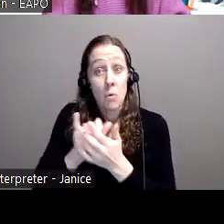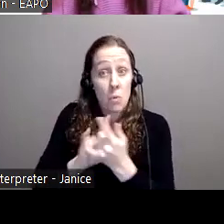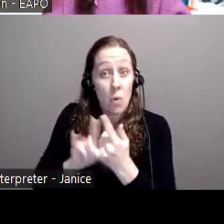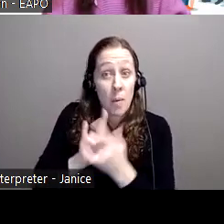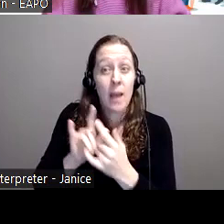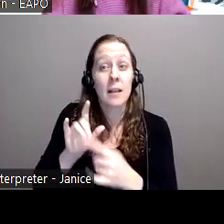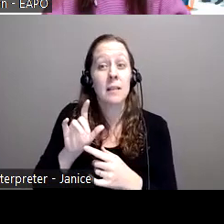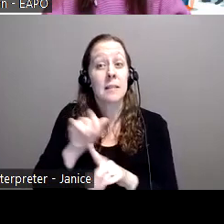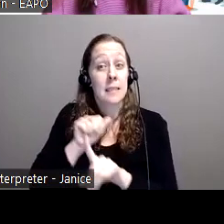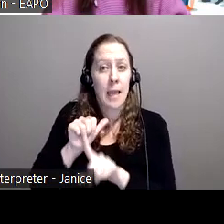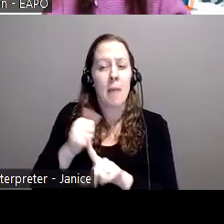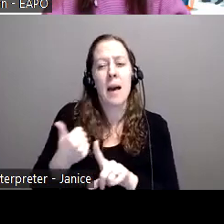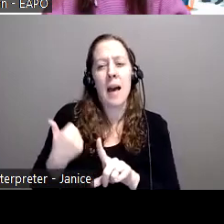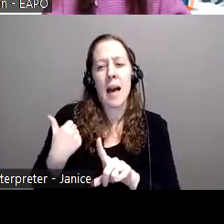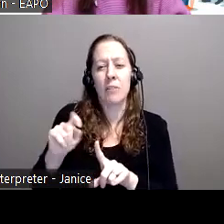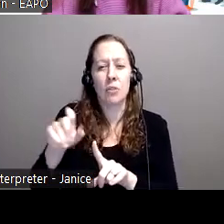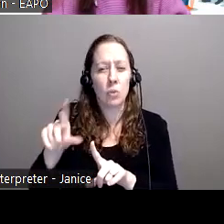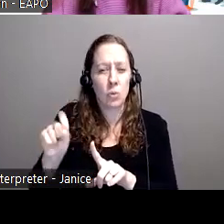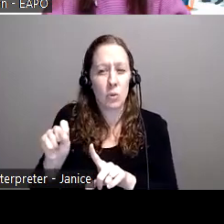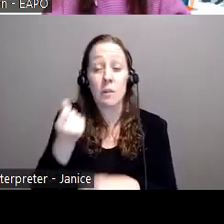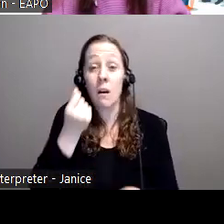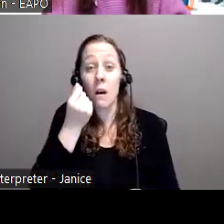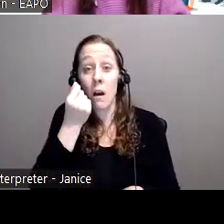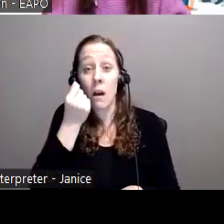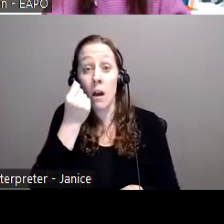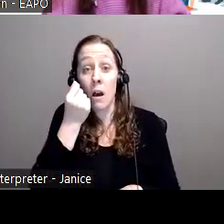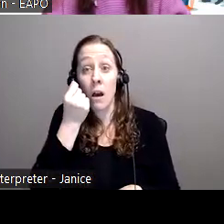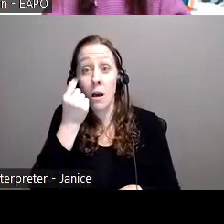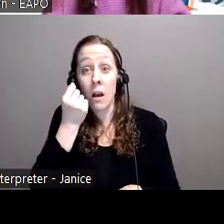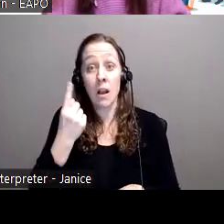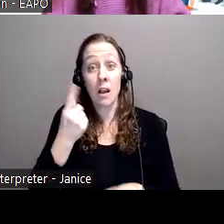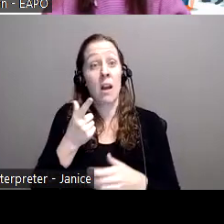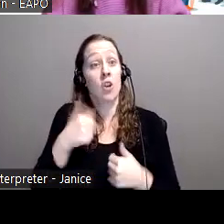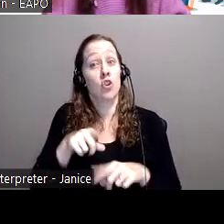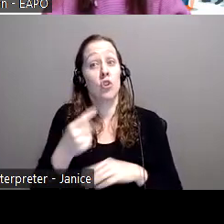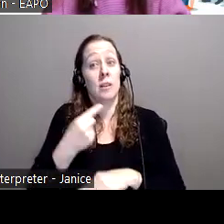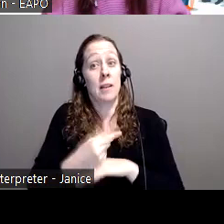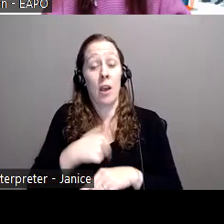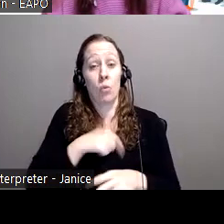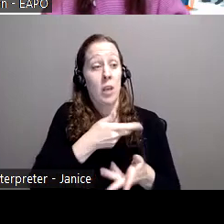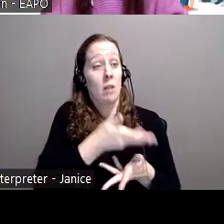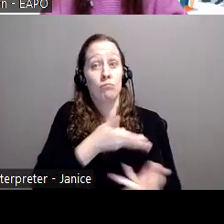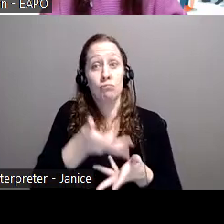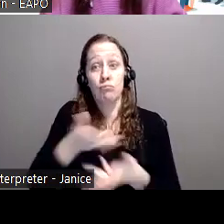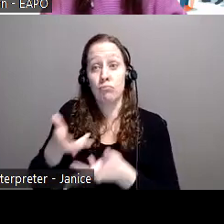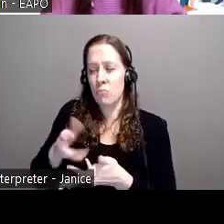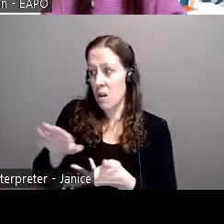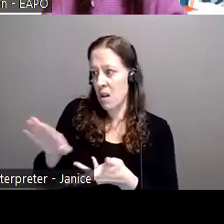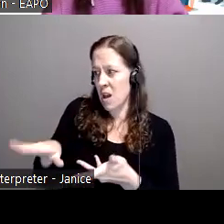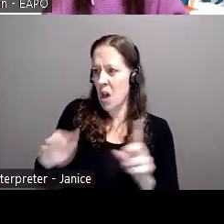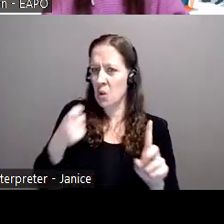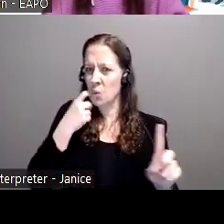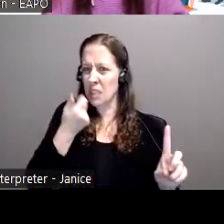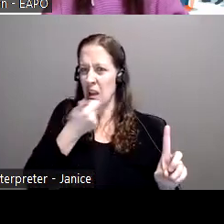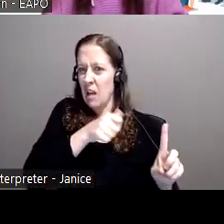tools, of course, due to the fact that, you know, we speak to multiple victims throughout the day, we can, you know, mention that, Hey, I just spoke to